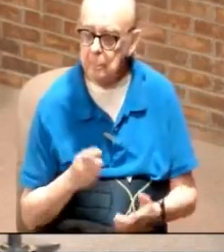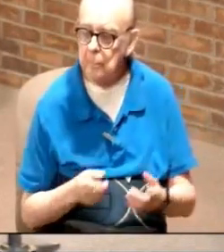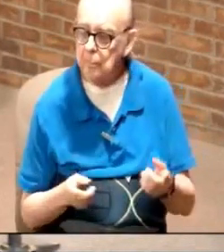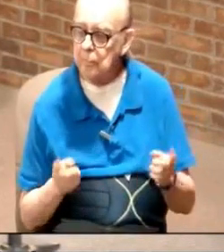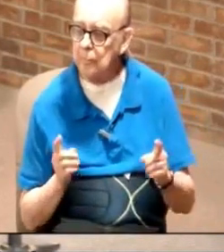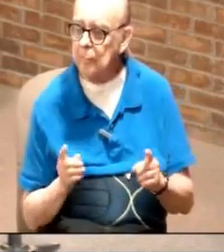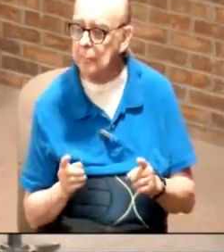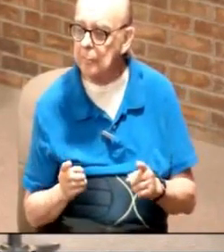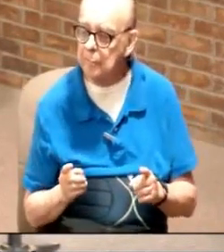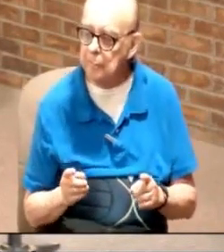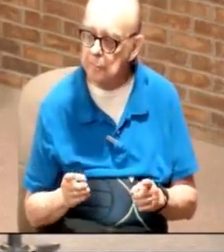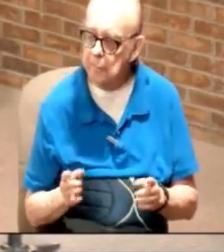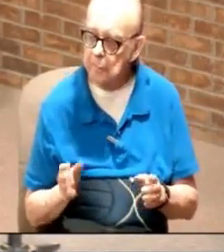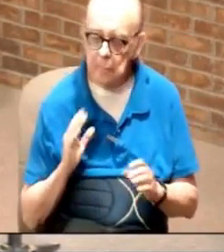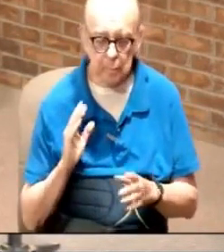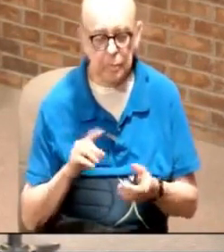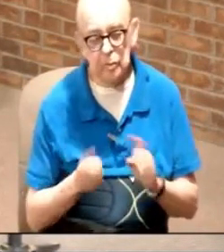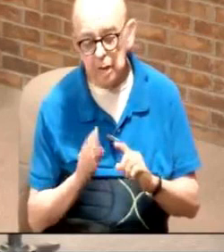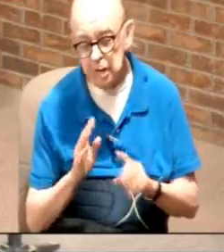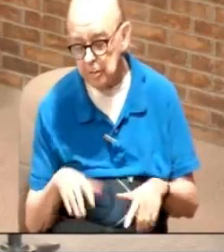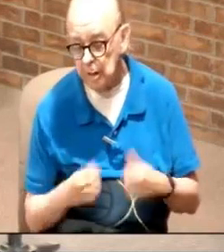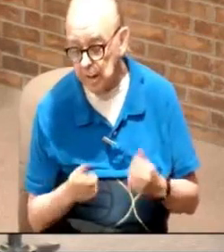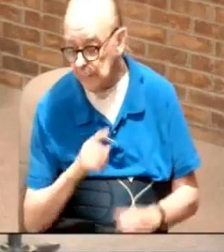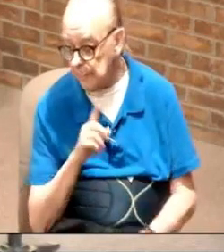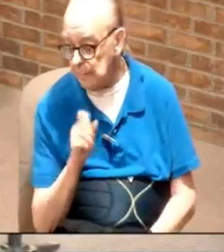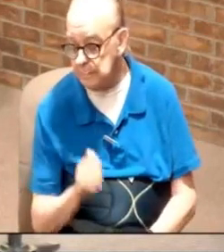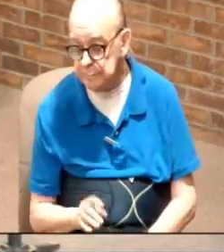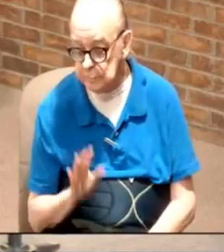happens is, would that change your life?